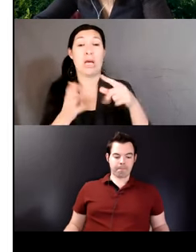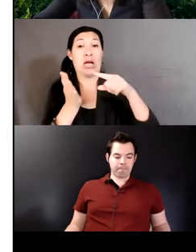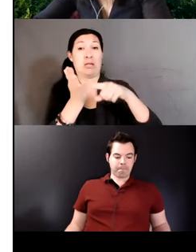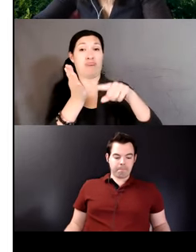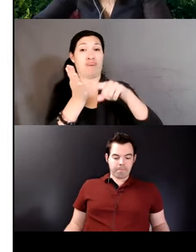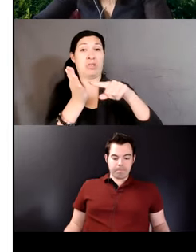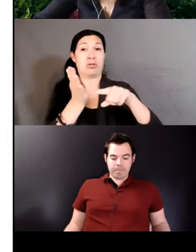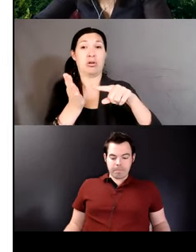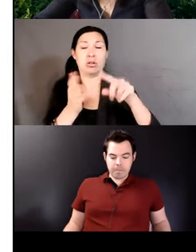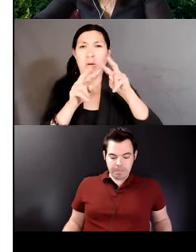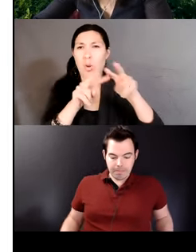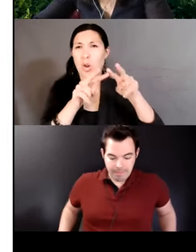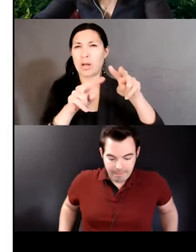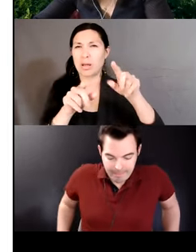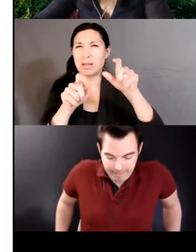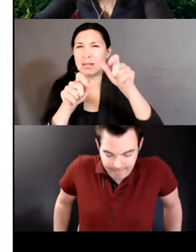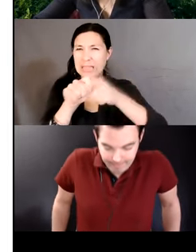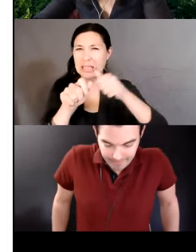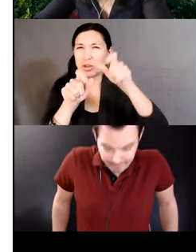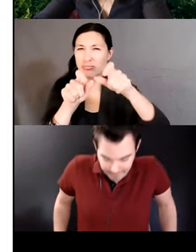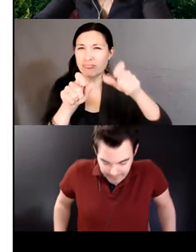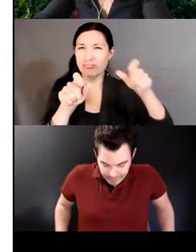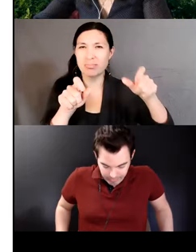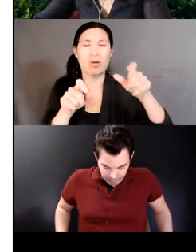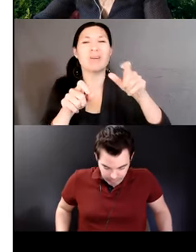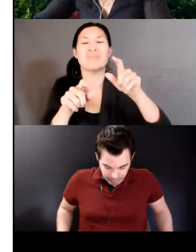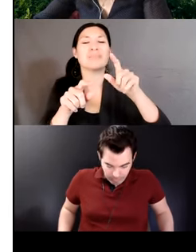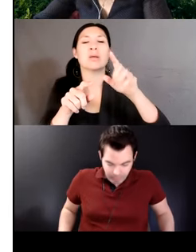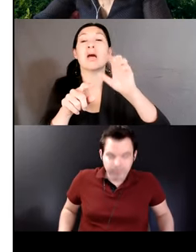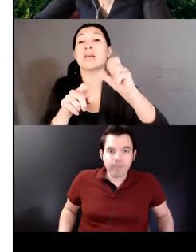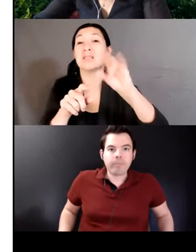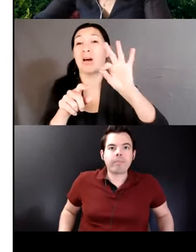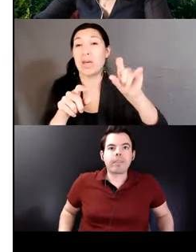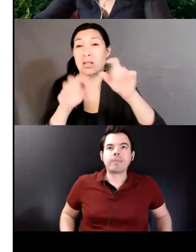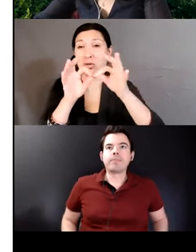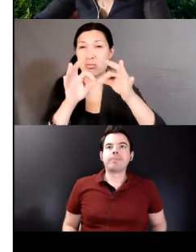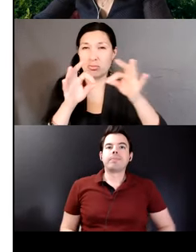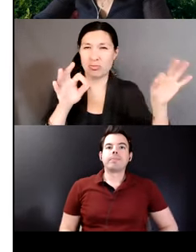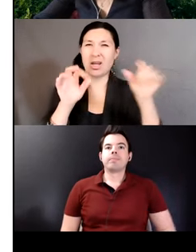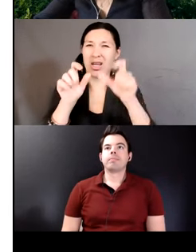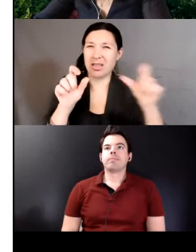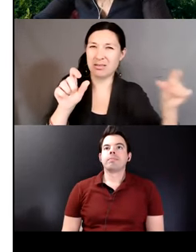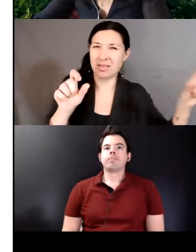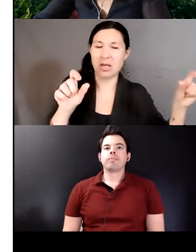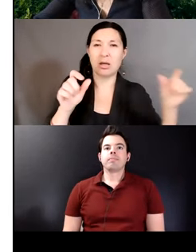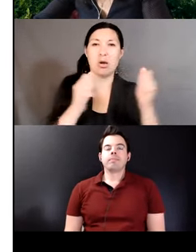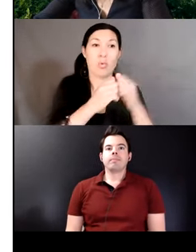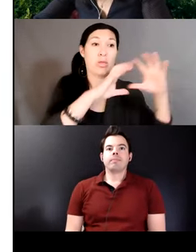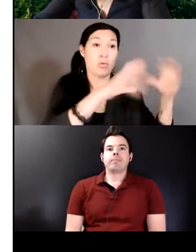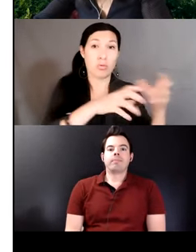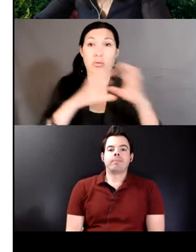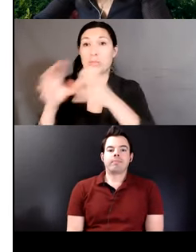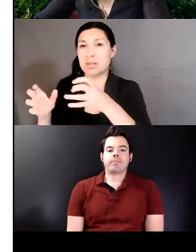individual suffixes or suffix strings between these two groups still need further